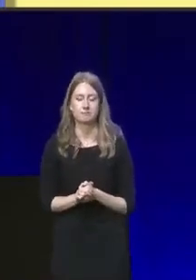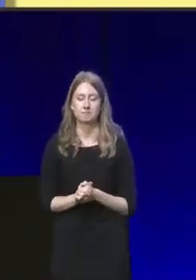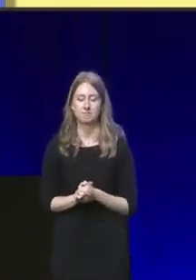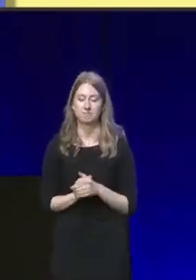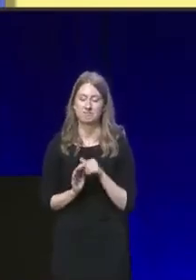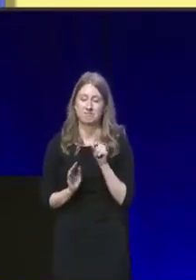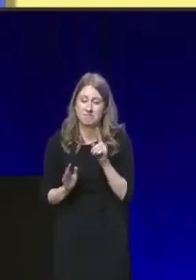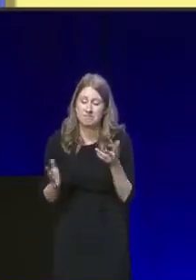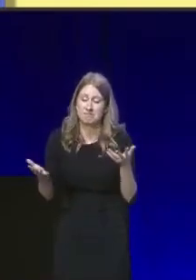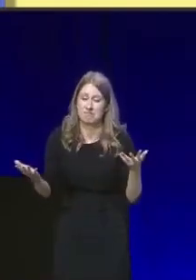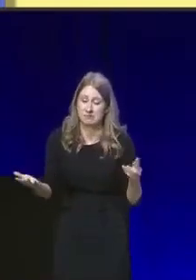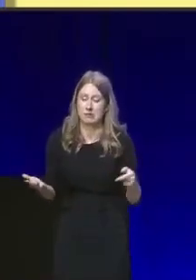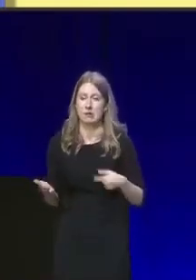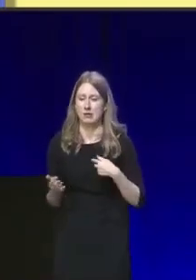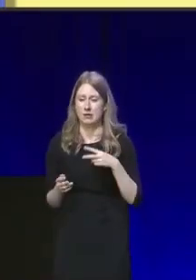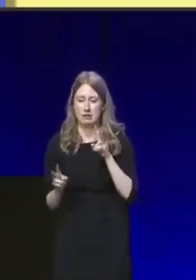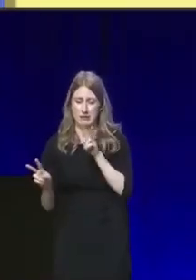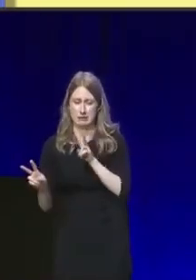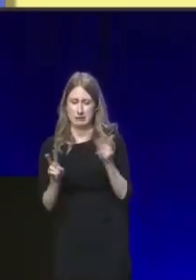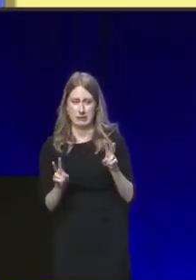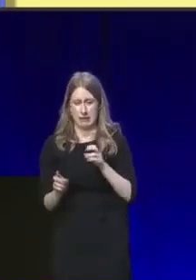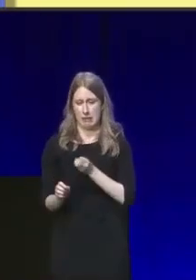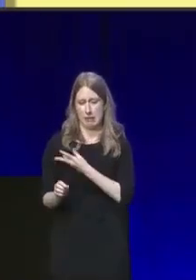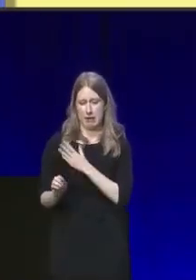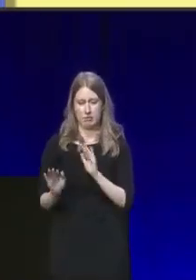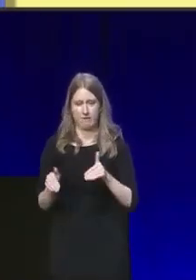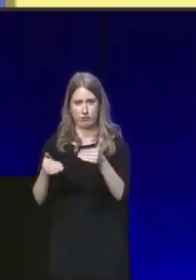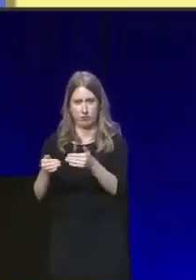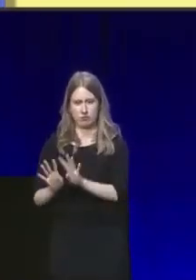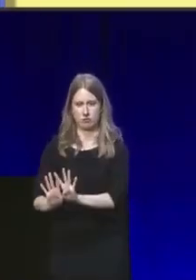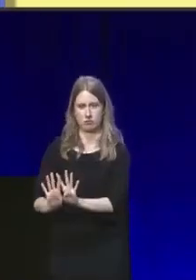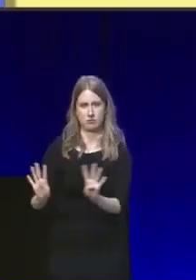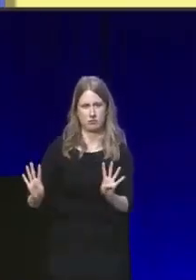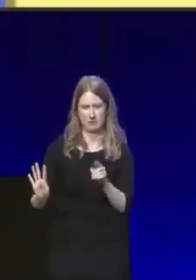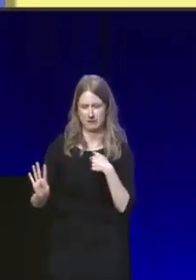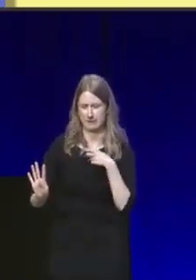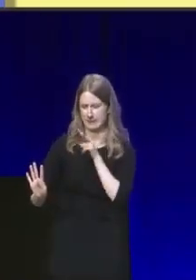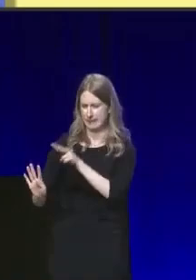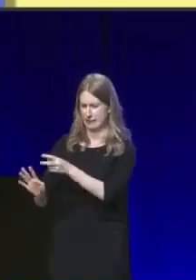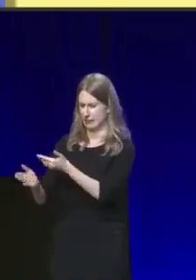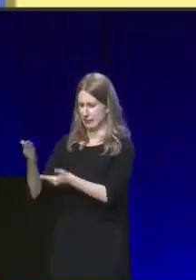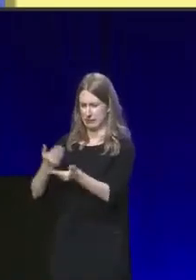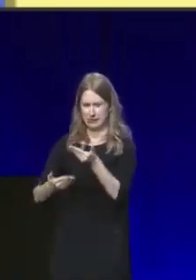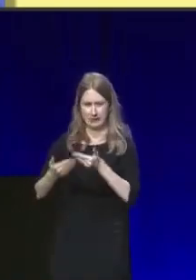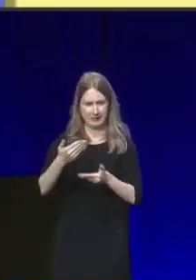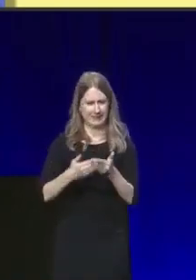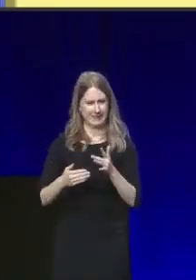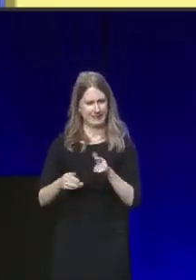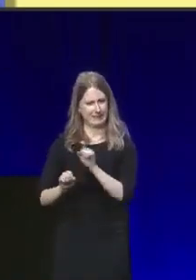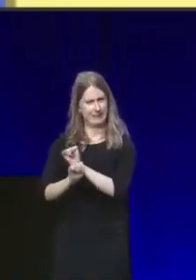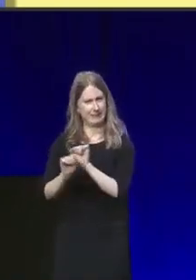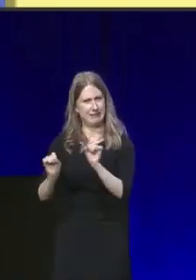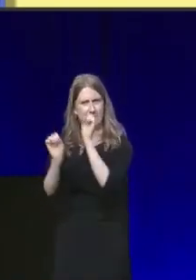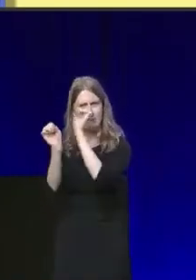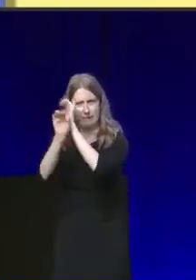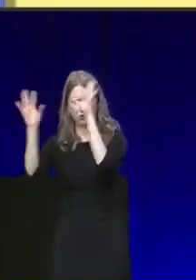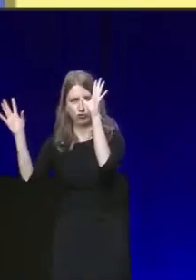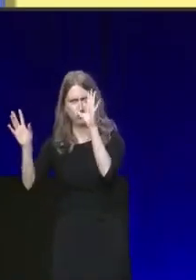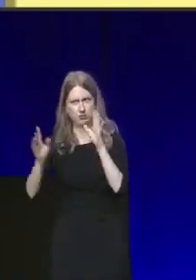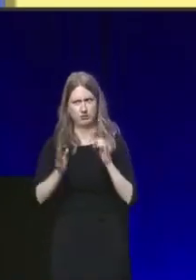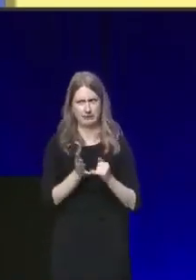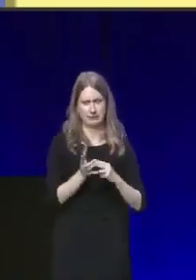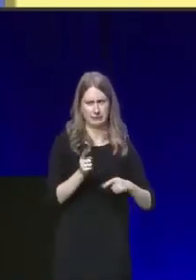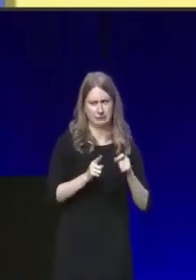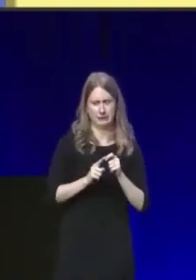But I have to say, when I listen to some Labour frontbenchers, I fear their vision is very different from ours, and very